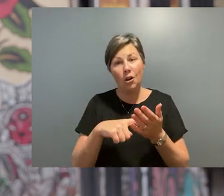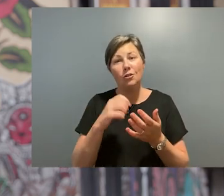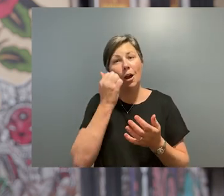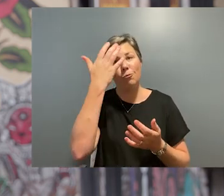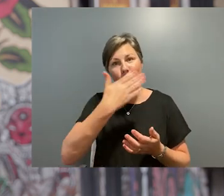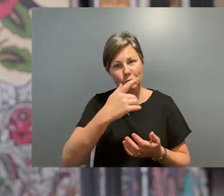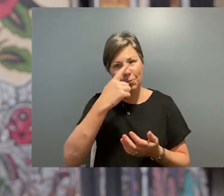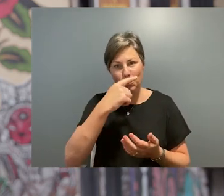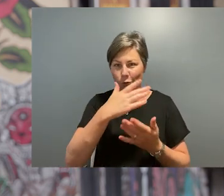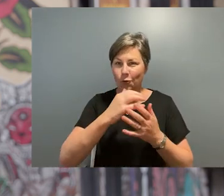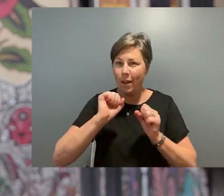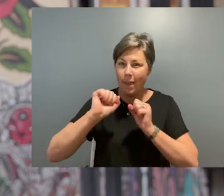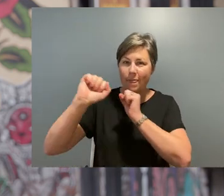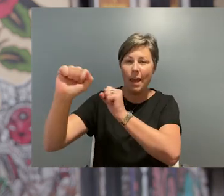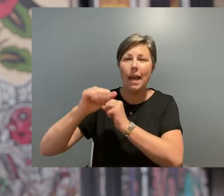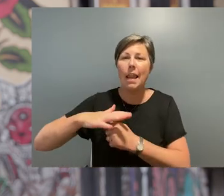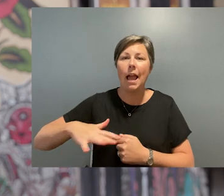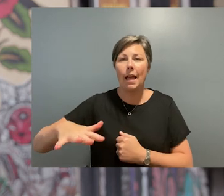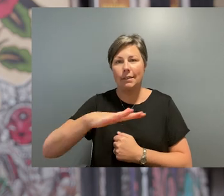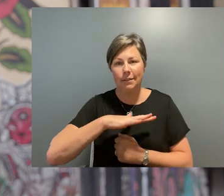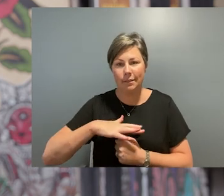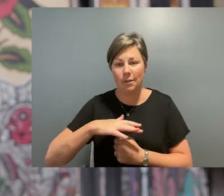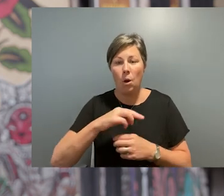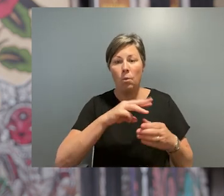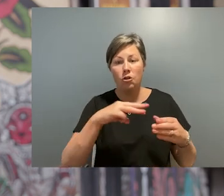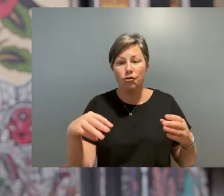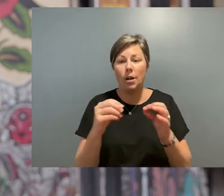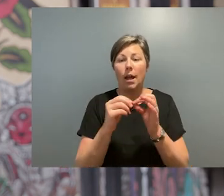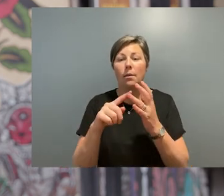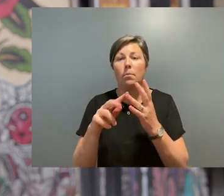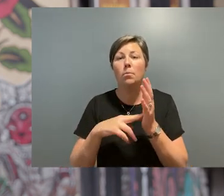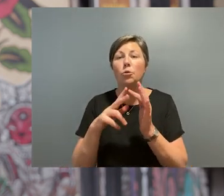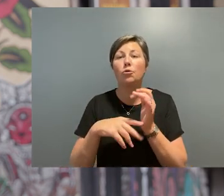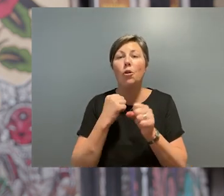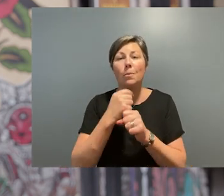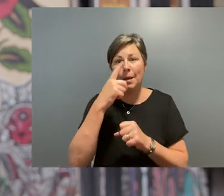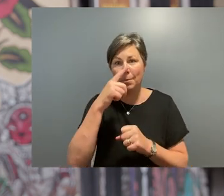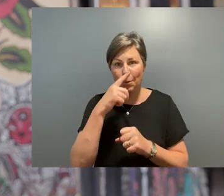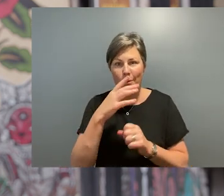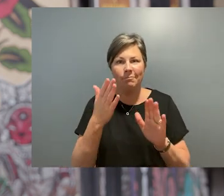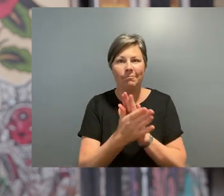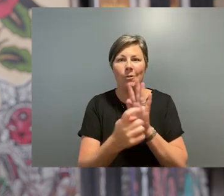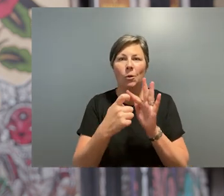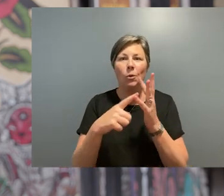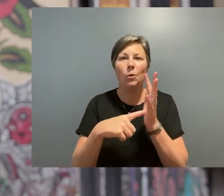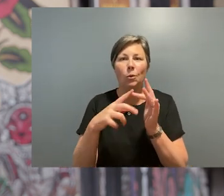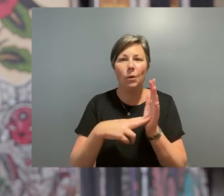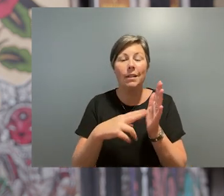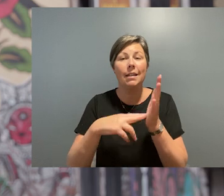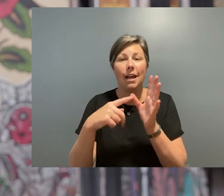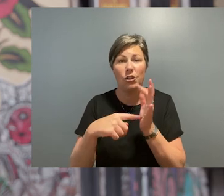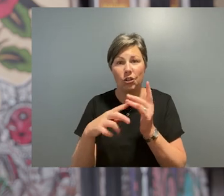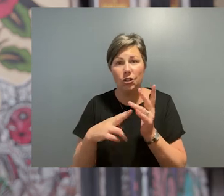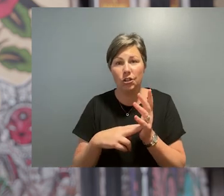traditional owners of the land on which I'm on, the Wurundjeri and Boon Wurrung people of the Kulin Nation. I pay my respects to their elders,